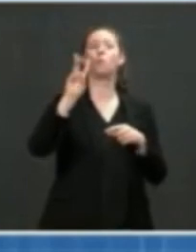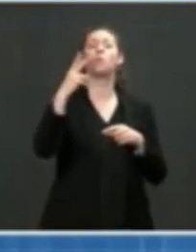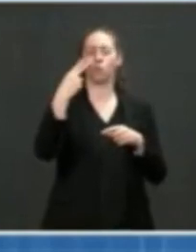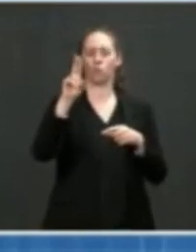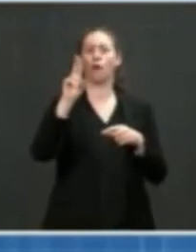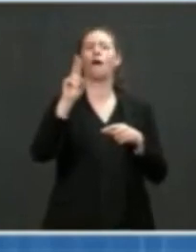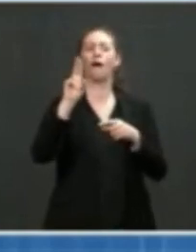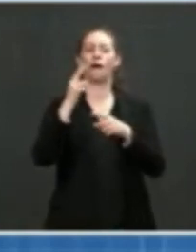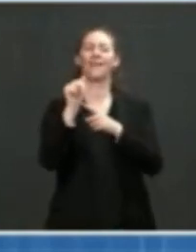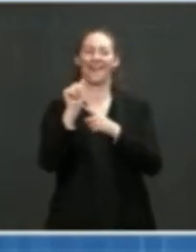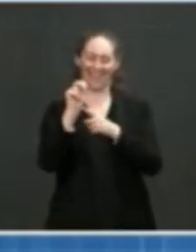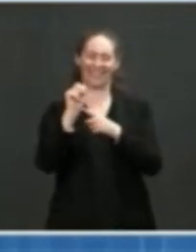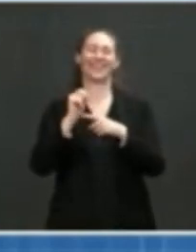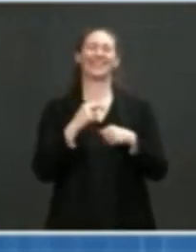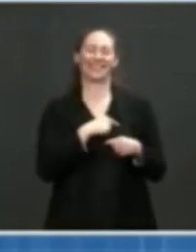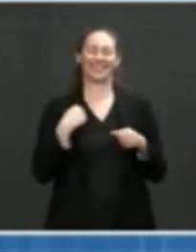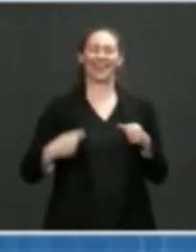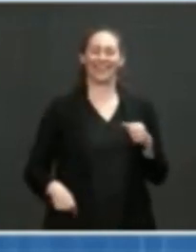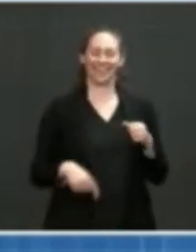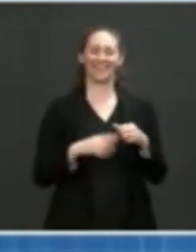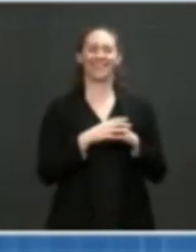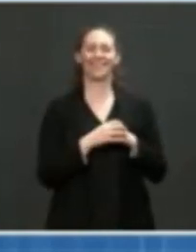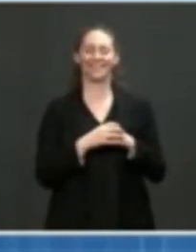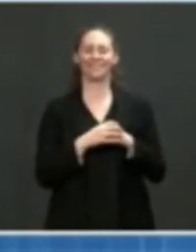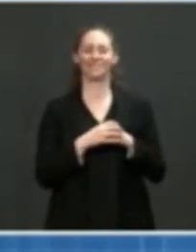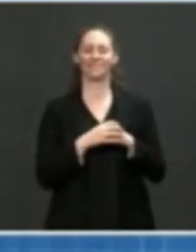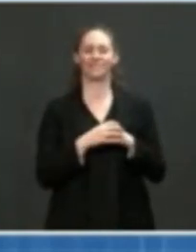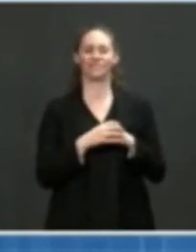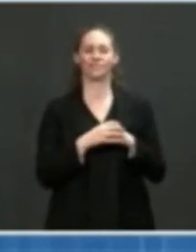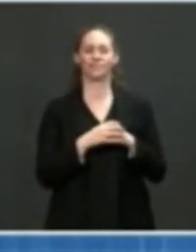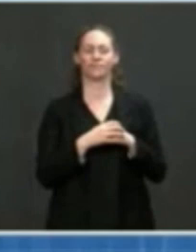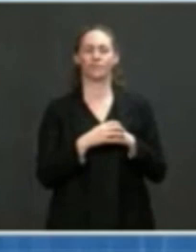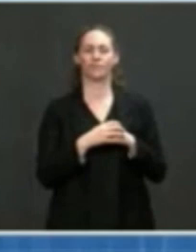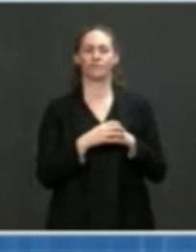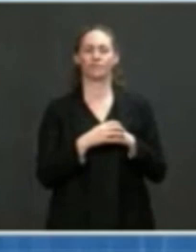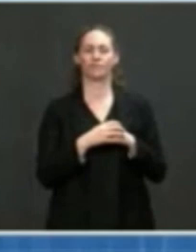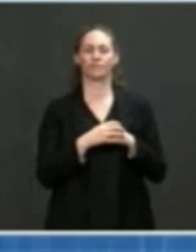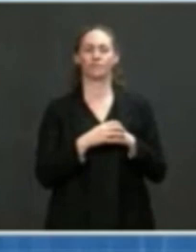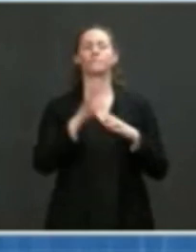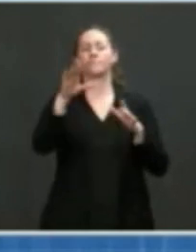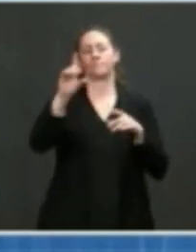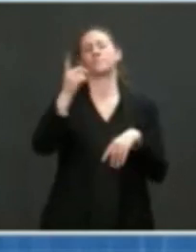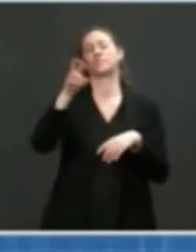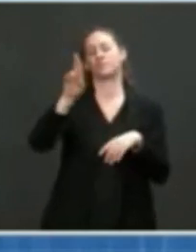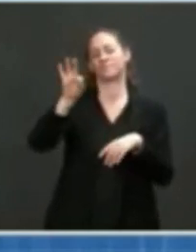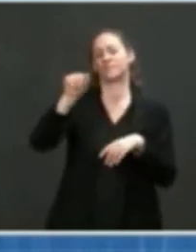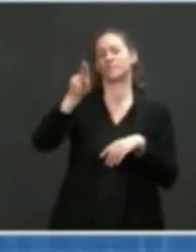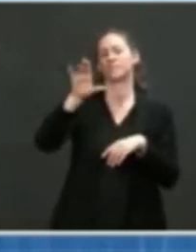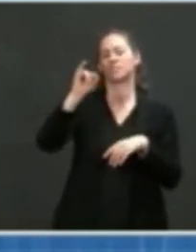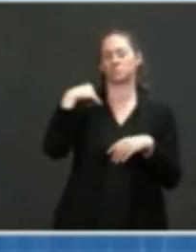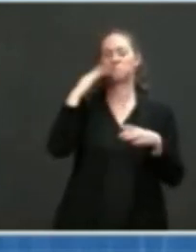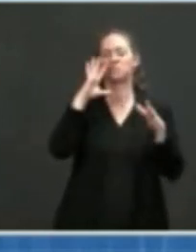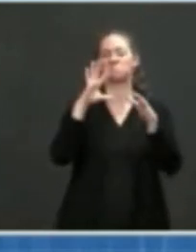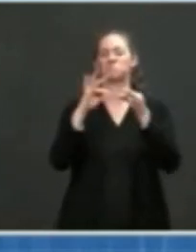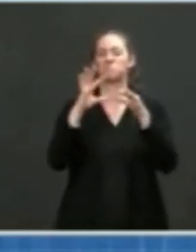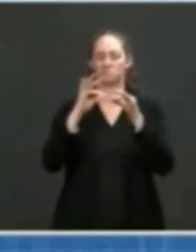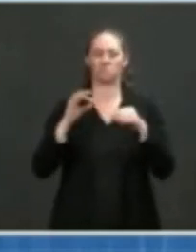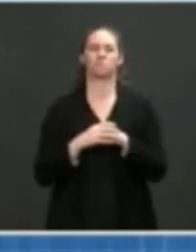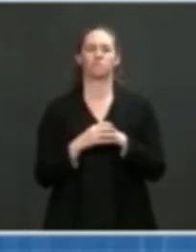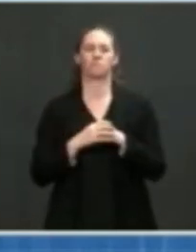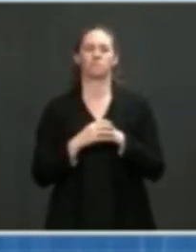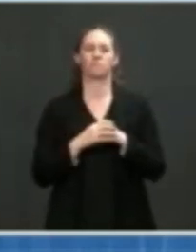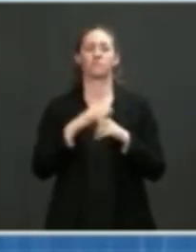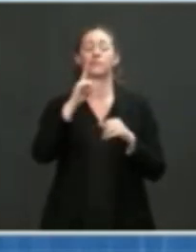Okay, so when you think about the possibilities of how this virus appeared in the human population,